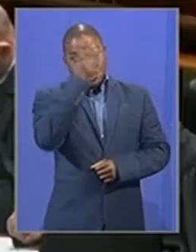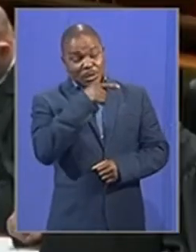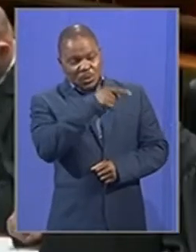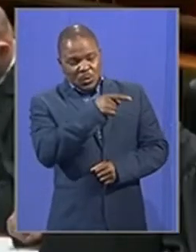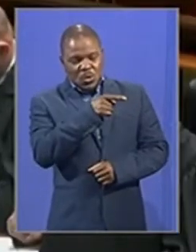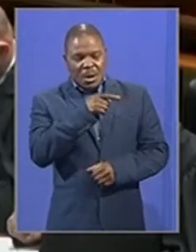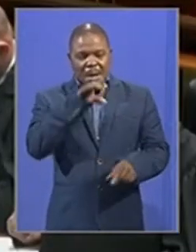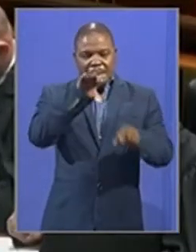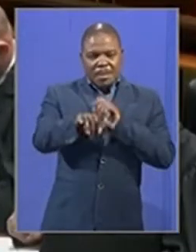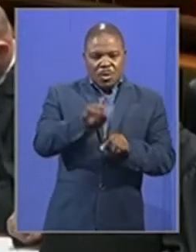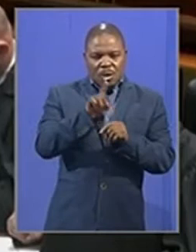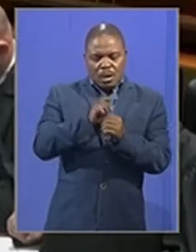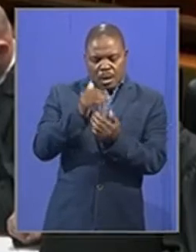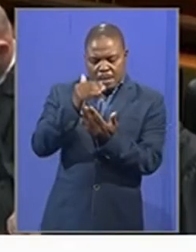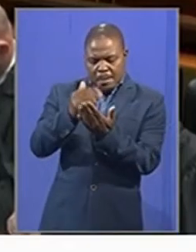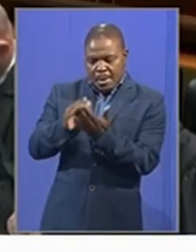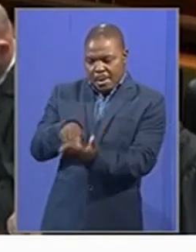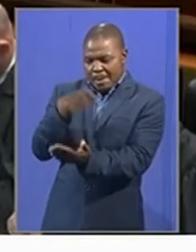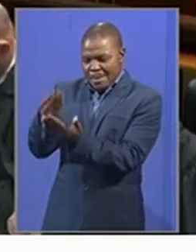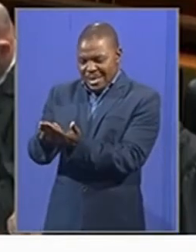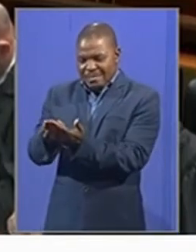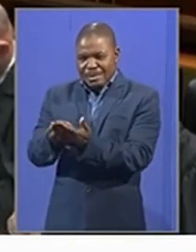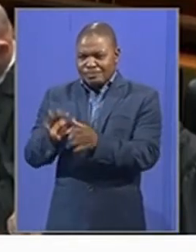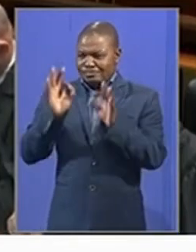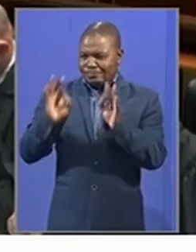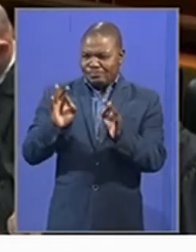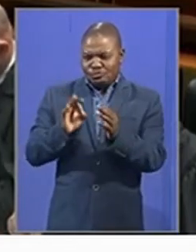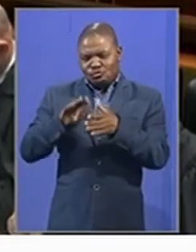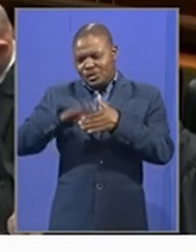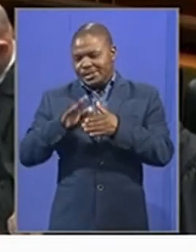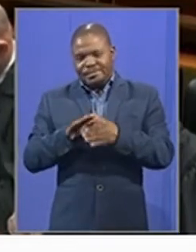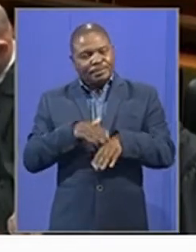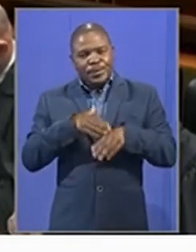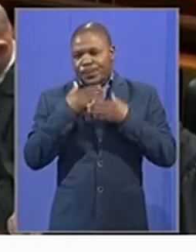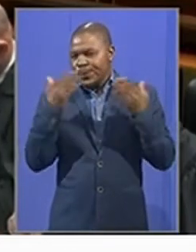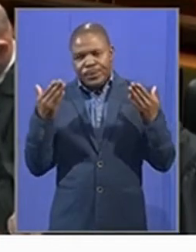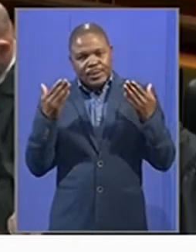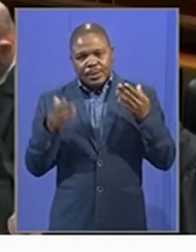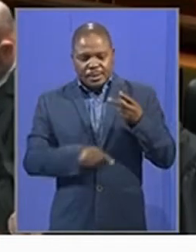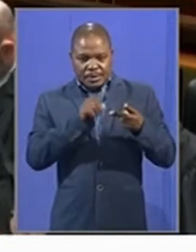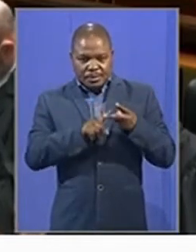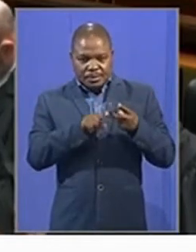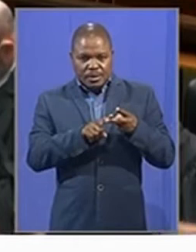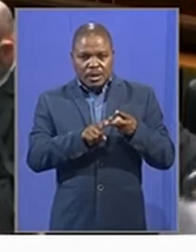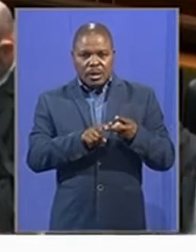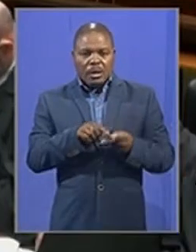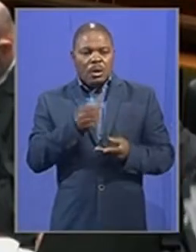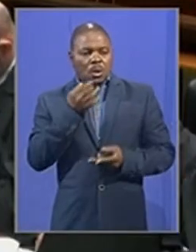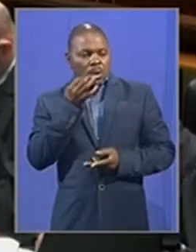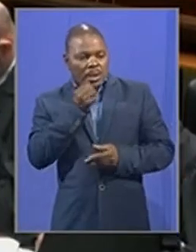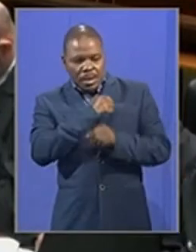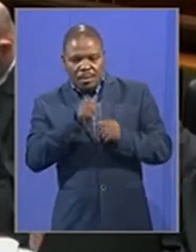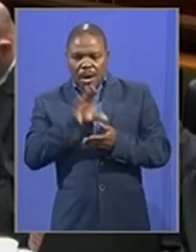case on the papers at all He's not asking for an opportunity to adduce any other evidence